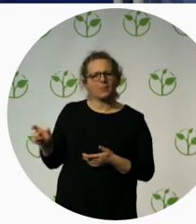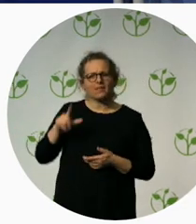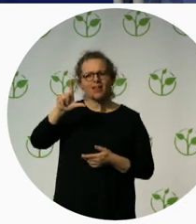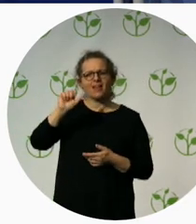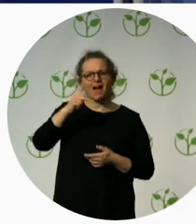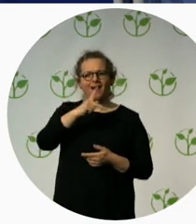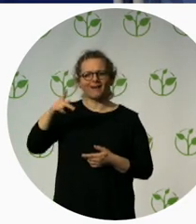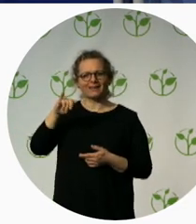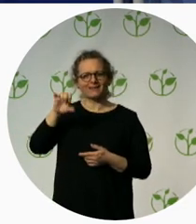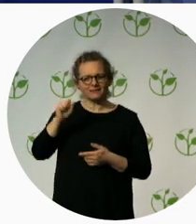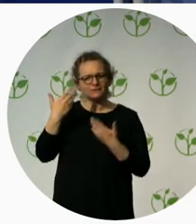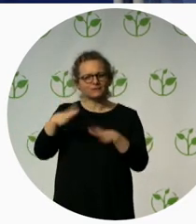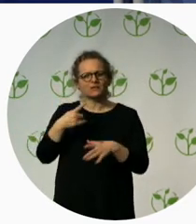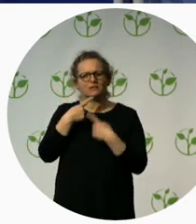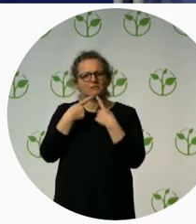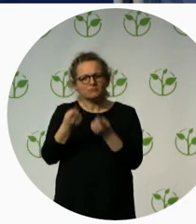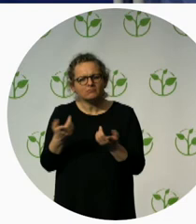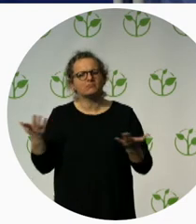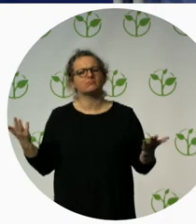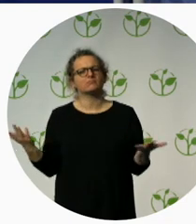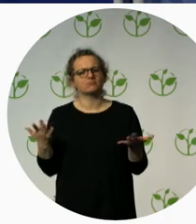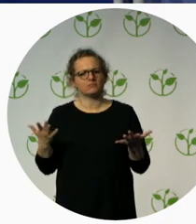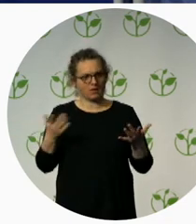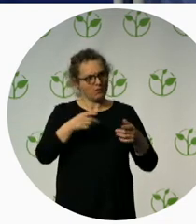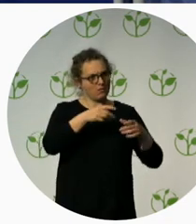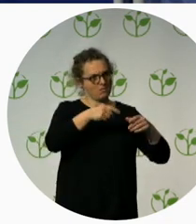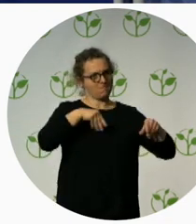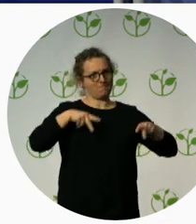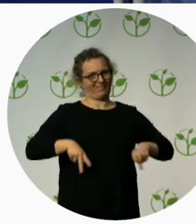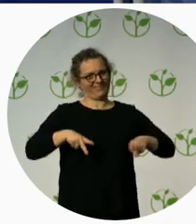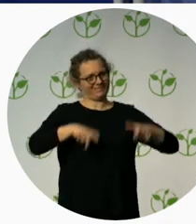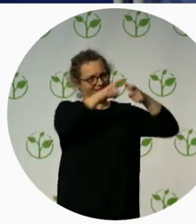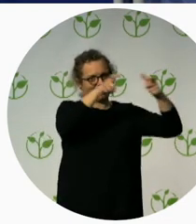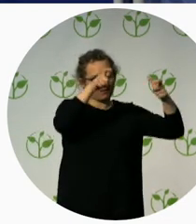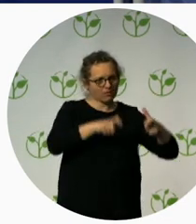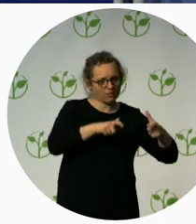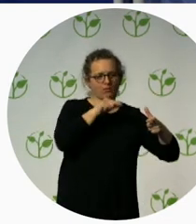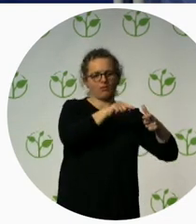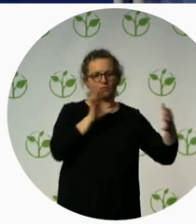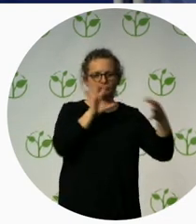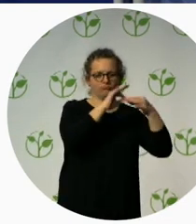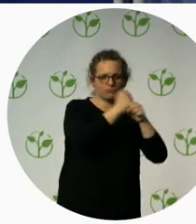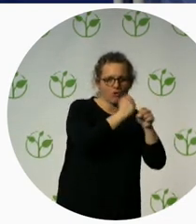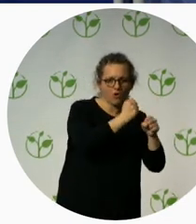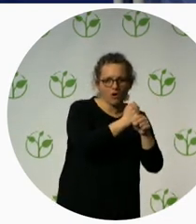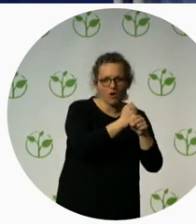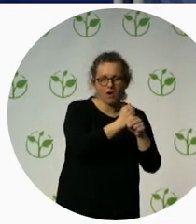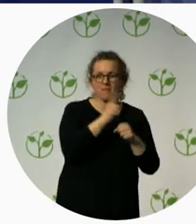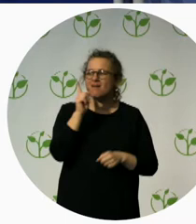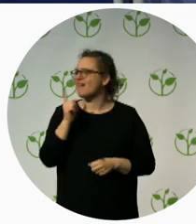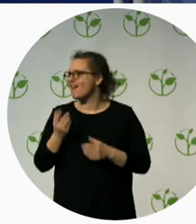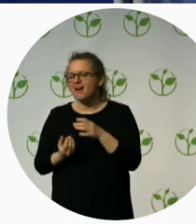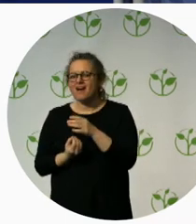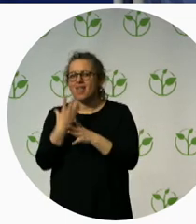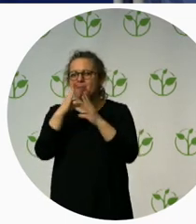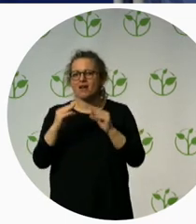ministries and worked with the people in Lebanon. That this is a project, accessibility, if you see it through the eyes of